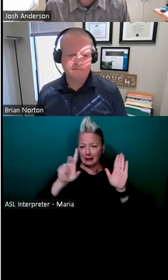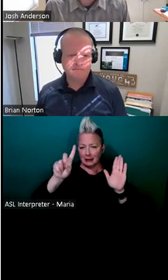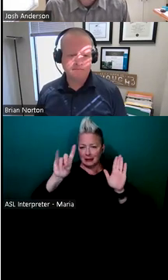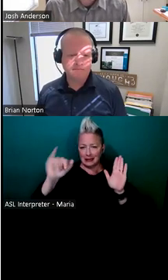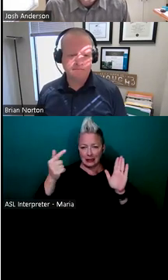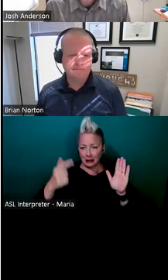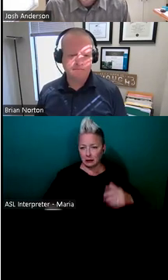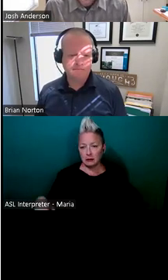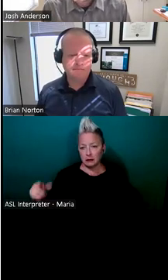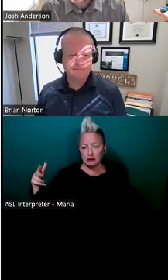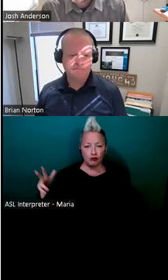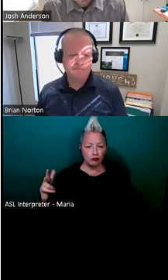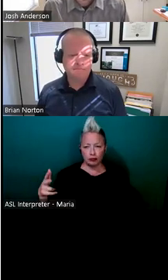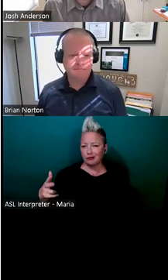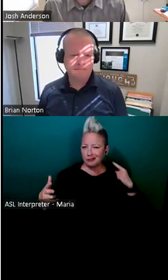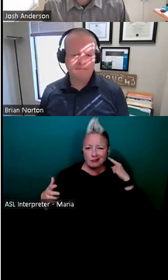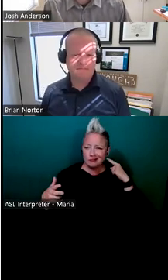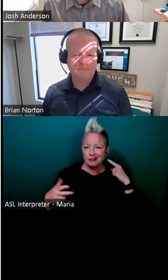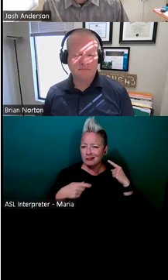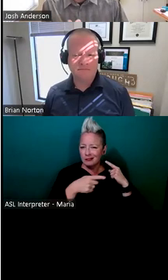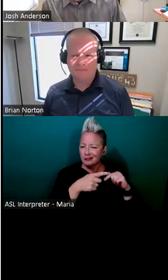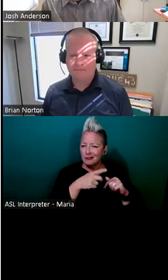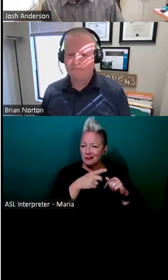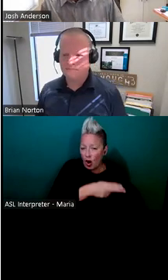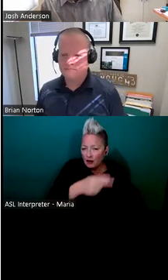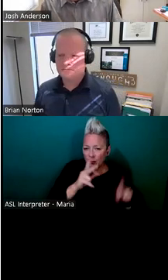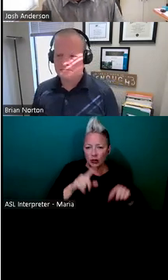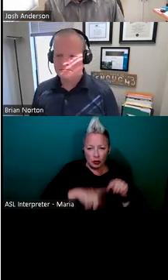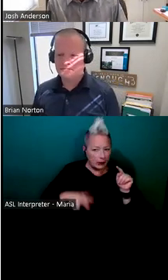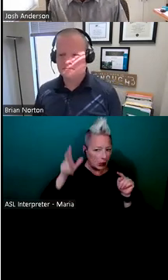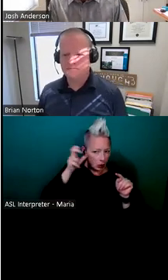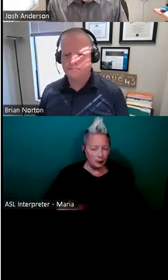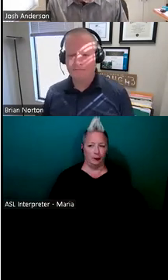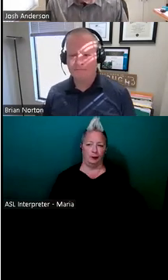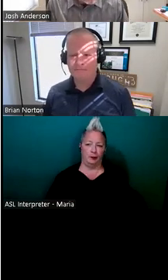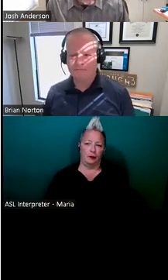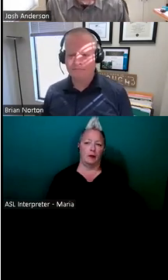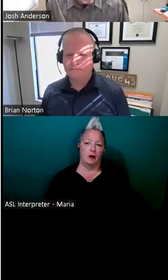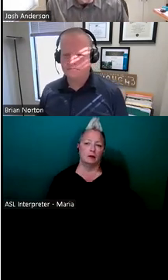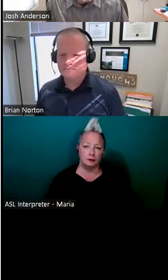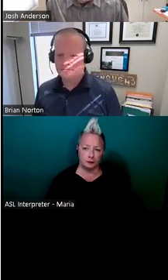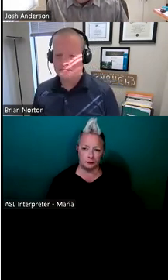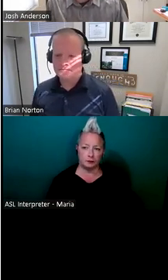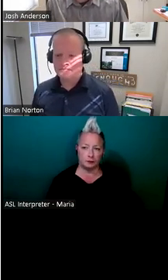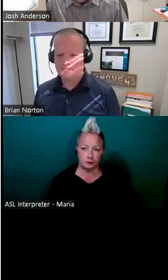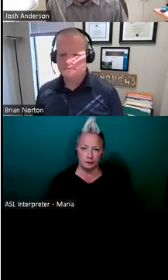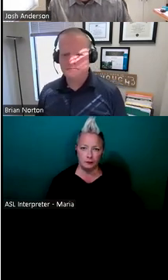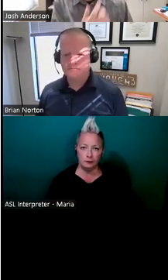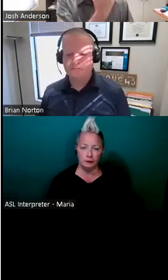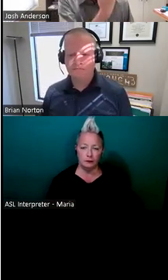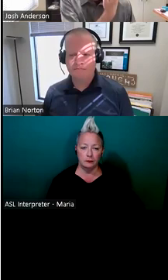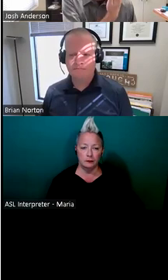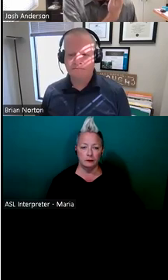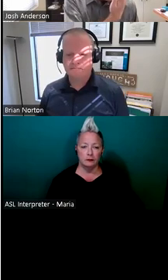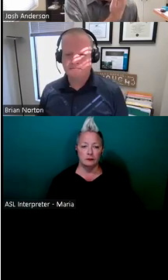just, uh, not quite loud enough to really give all the information that they needed. So a couple of different kind of accommodations